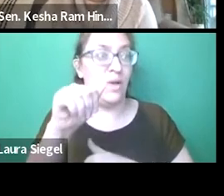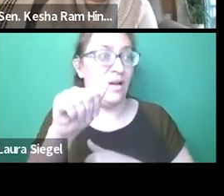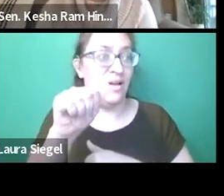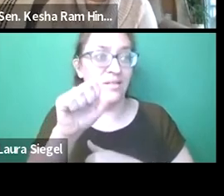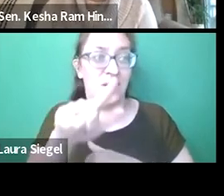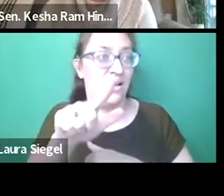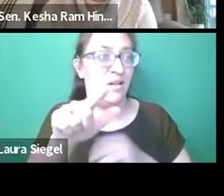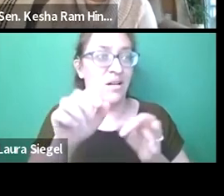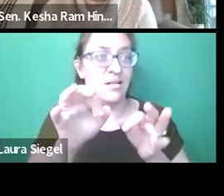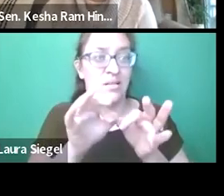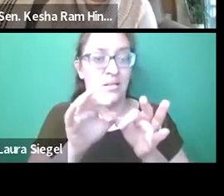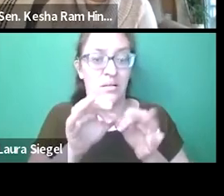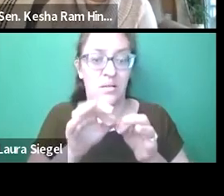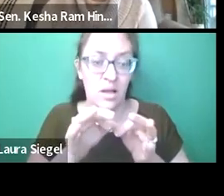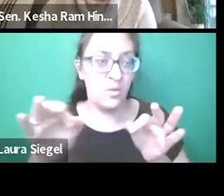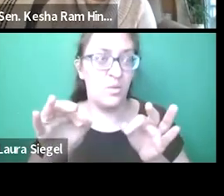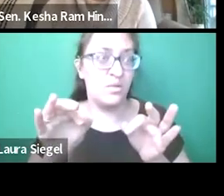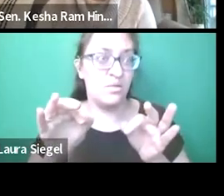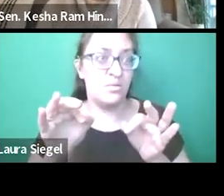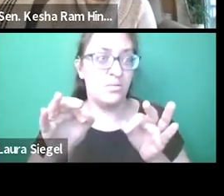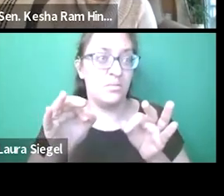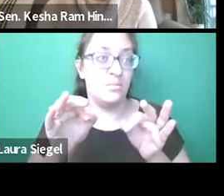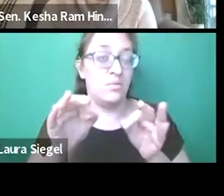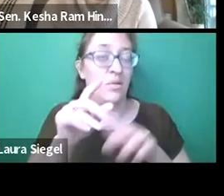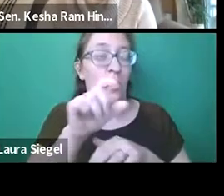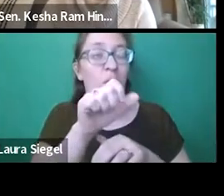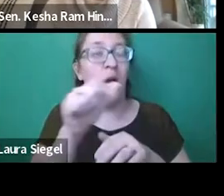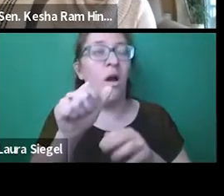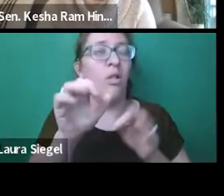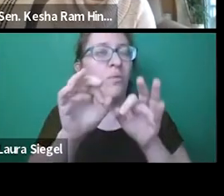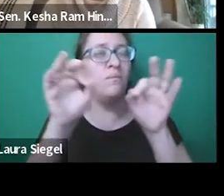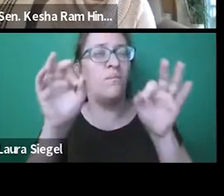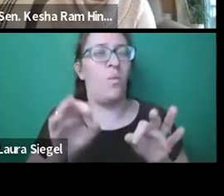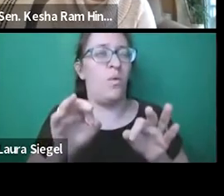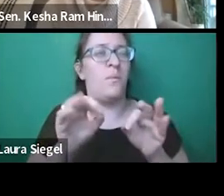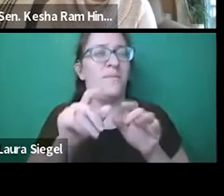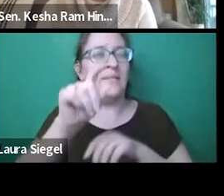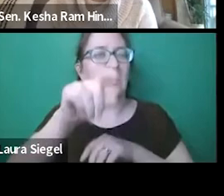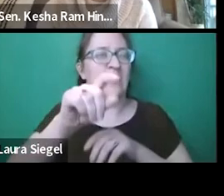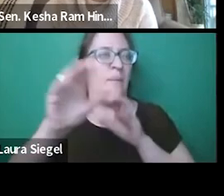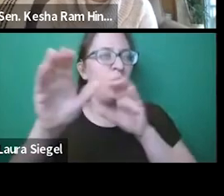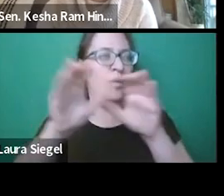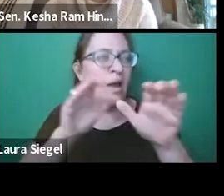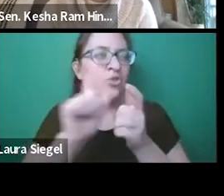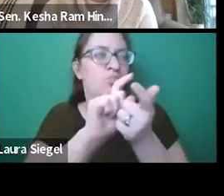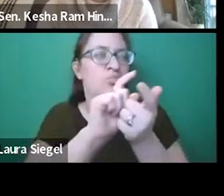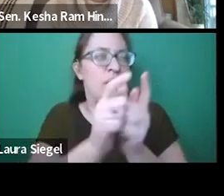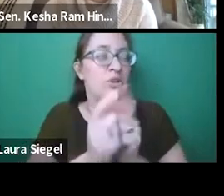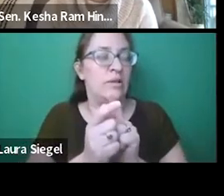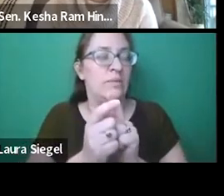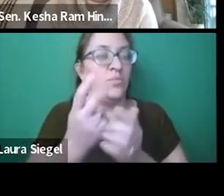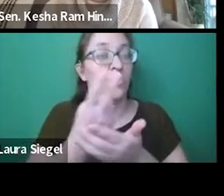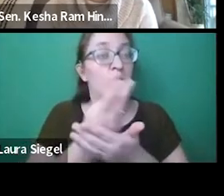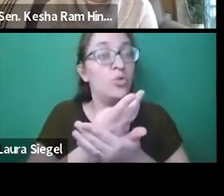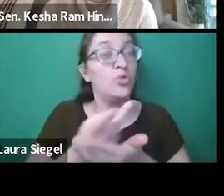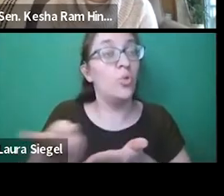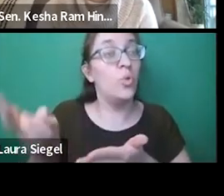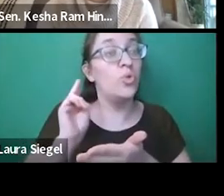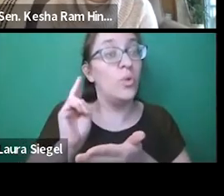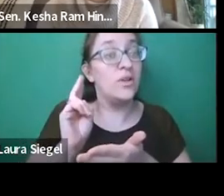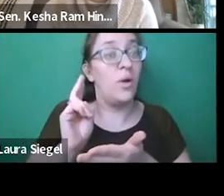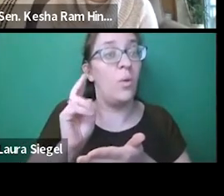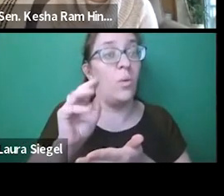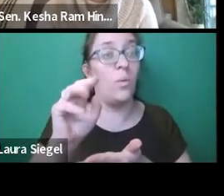As currently written, S147 omits American Sign Language and other assistive forms of communication or translation.